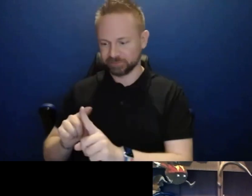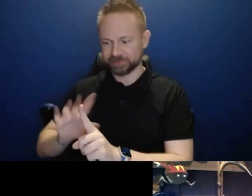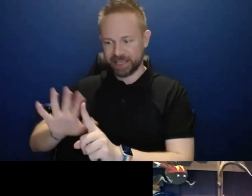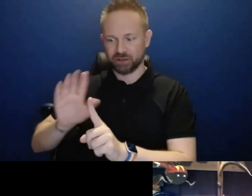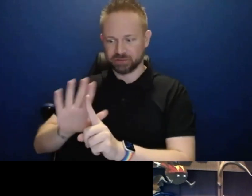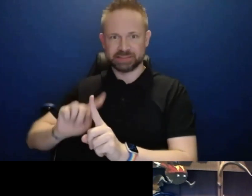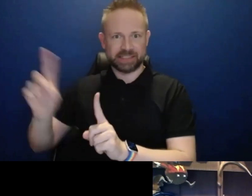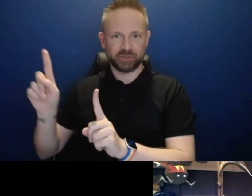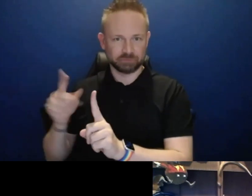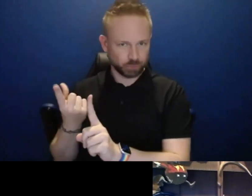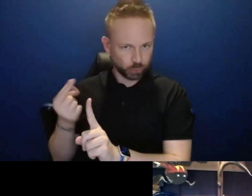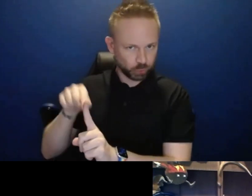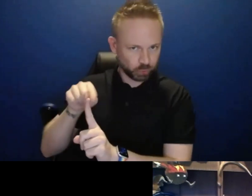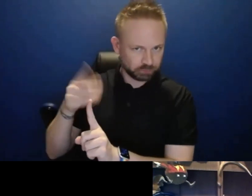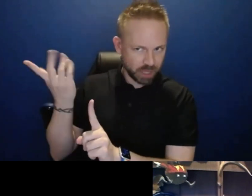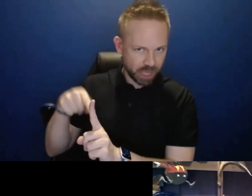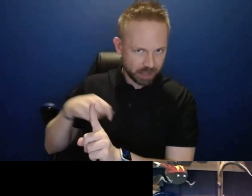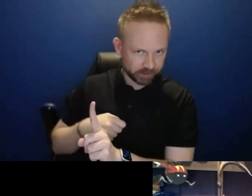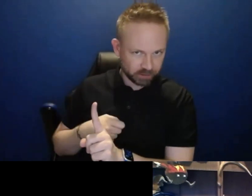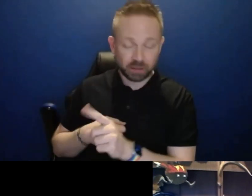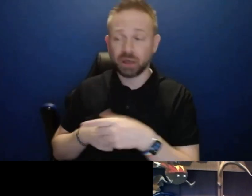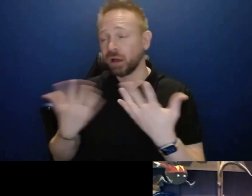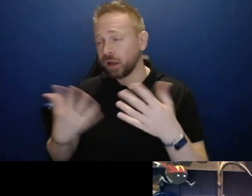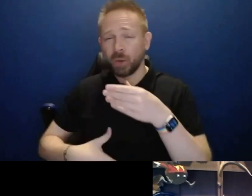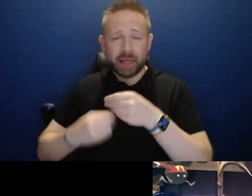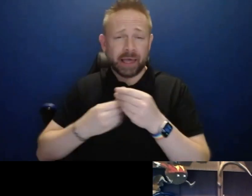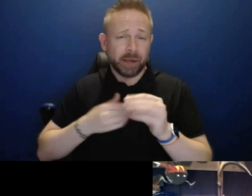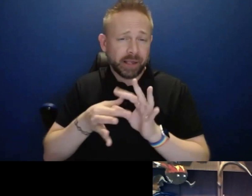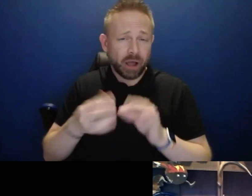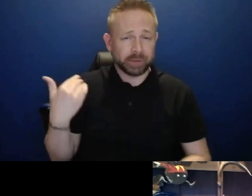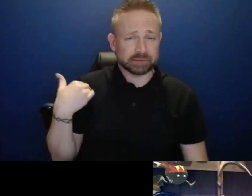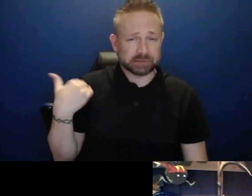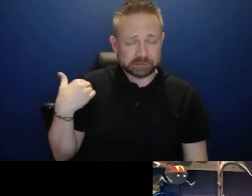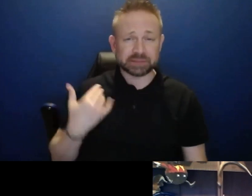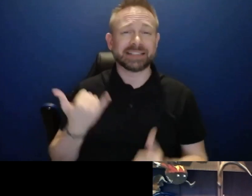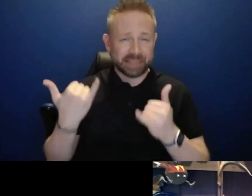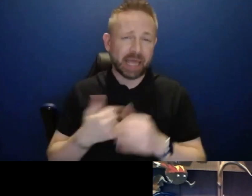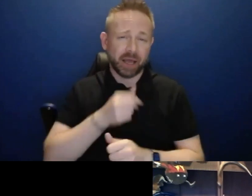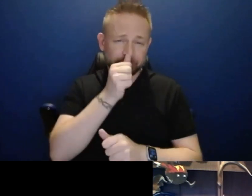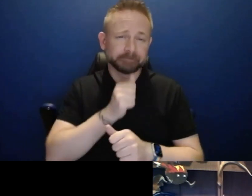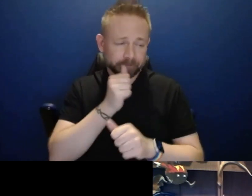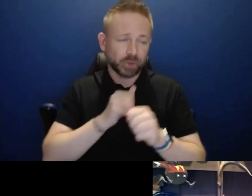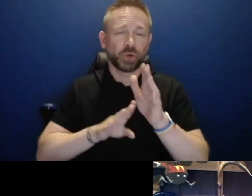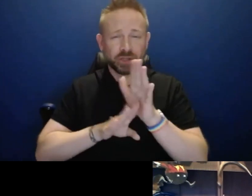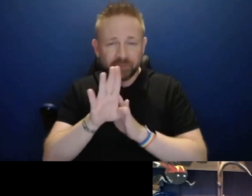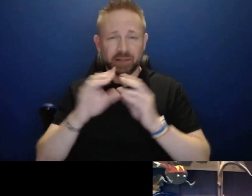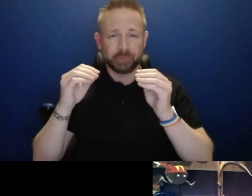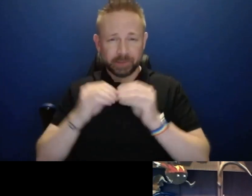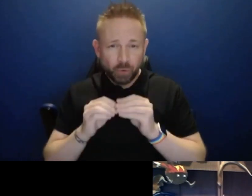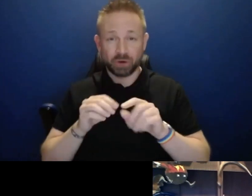And I think what I would add to what I've already said is that as we develop a further understanding through the discovery process,